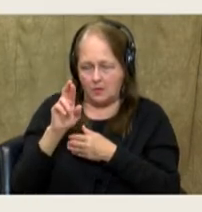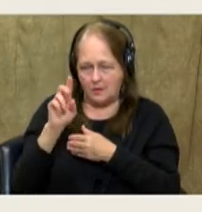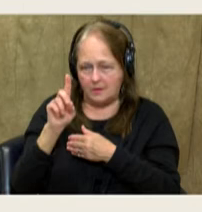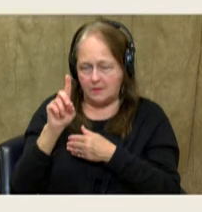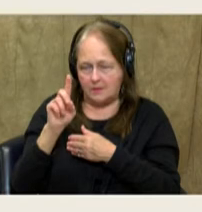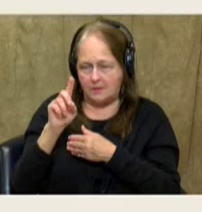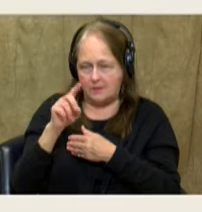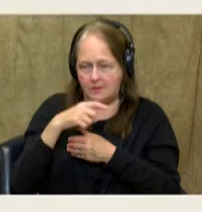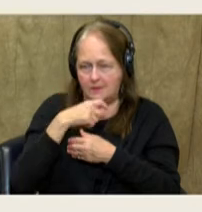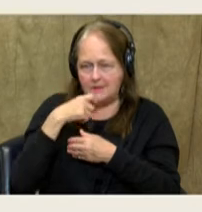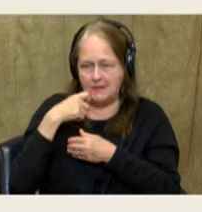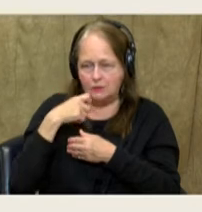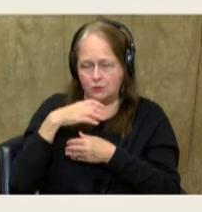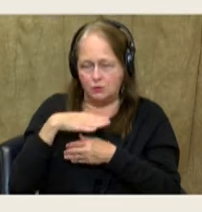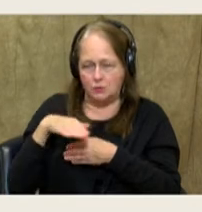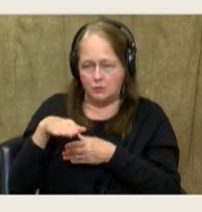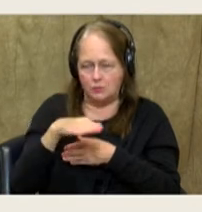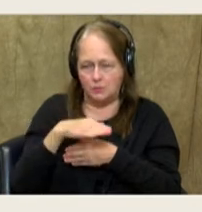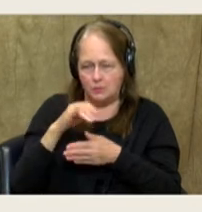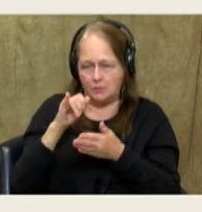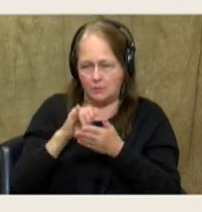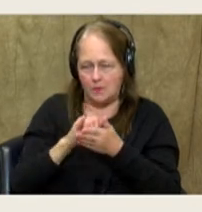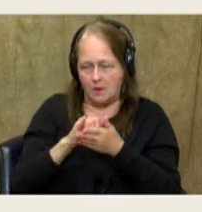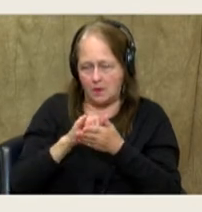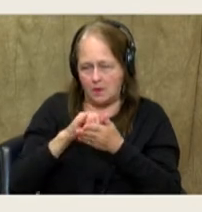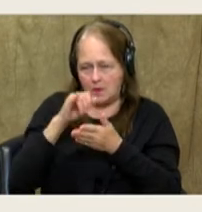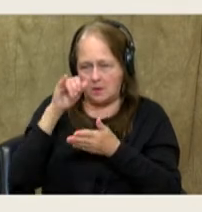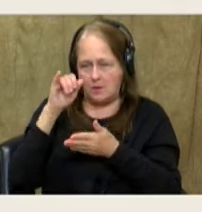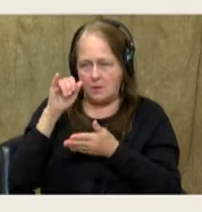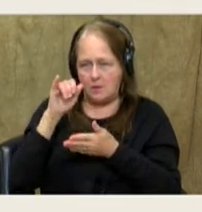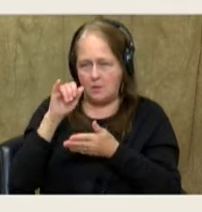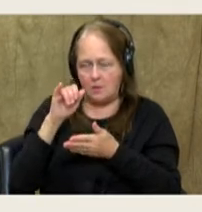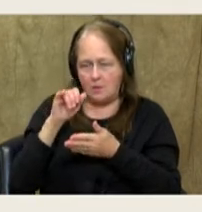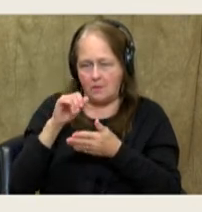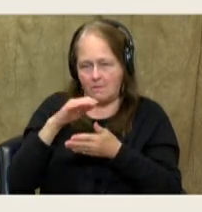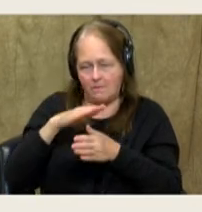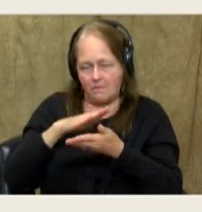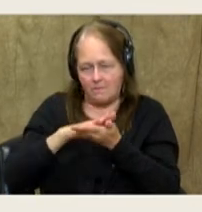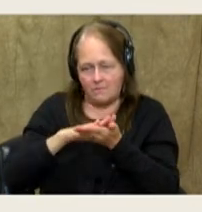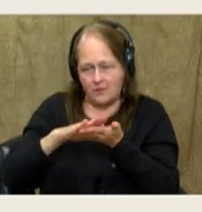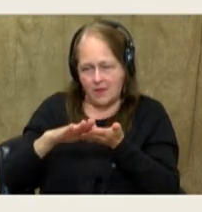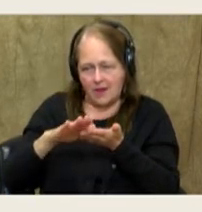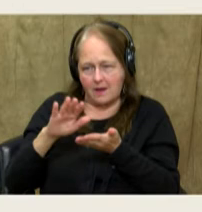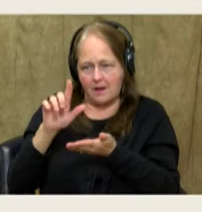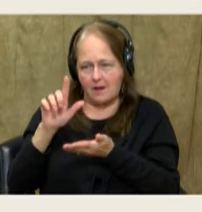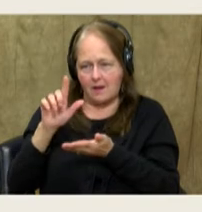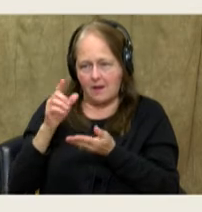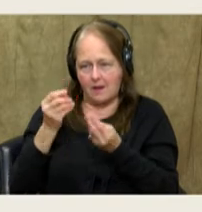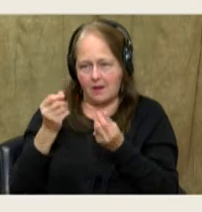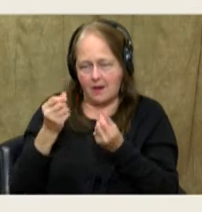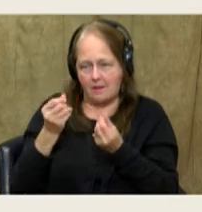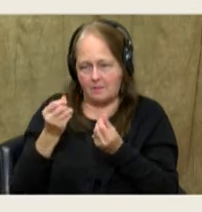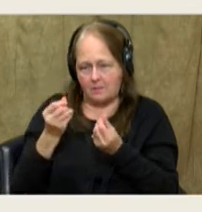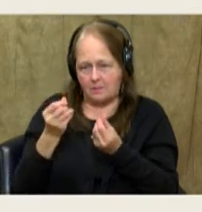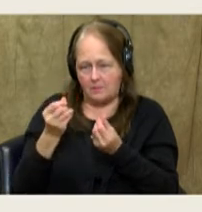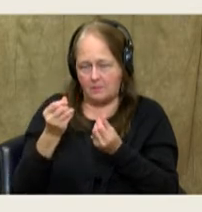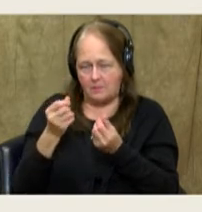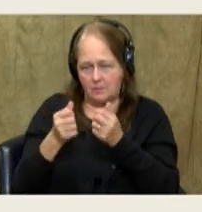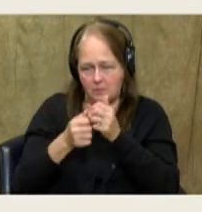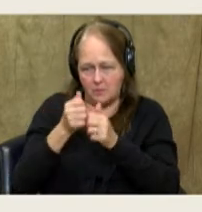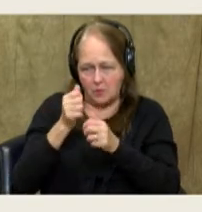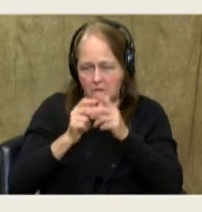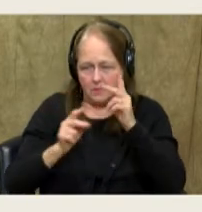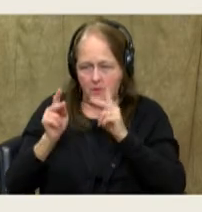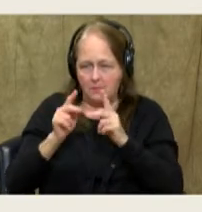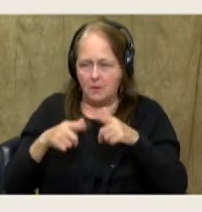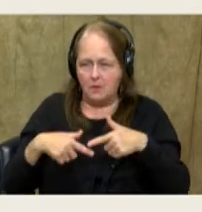of India, the peninsula, is called the Deccan Plateau, which is relatively flat land at high elevations. But most of